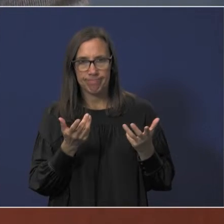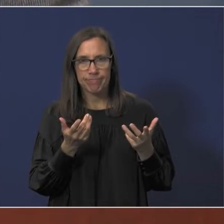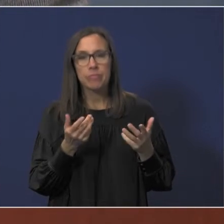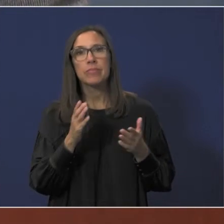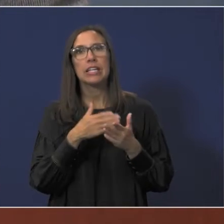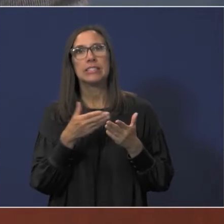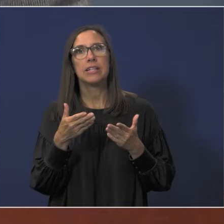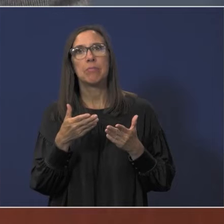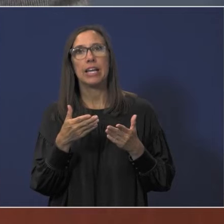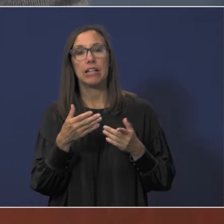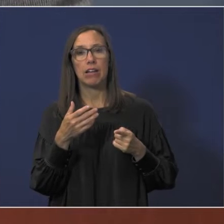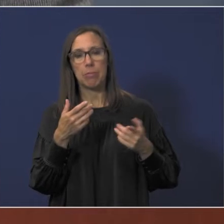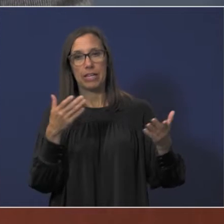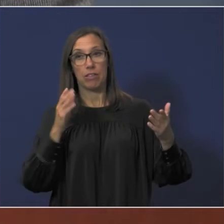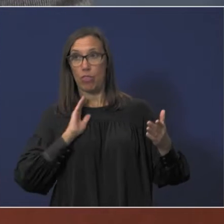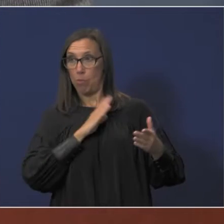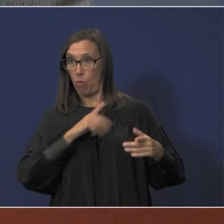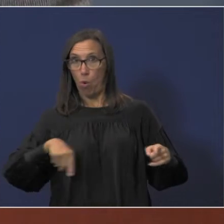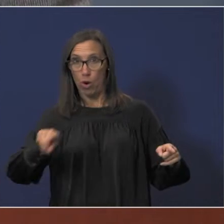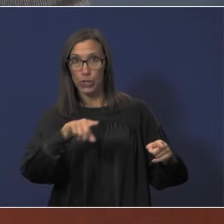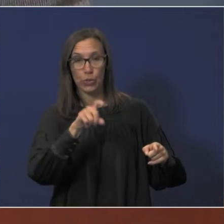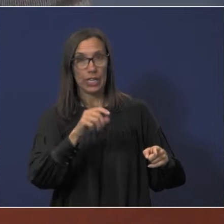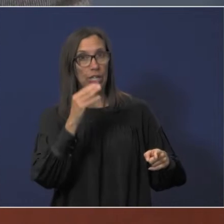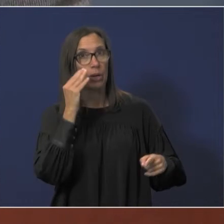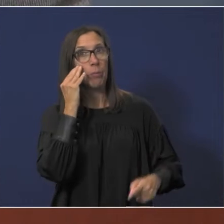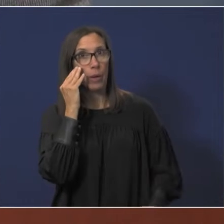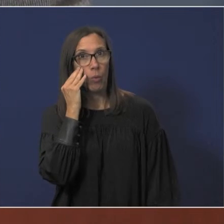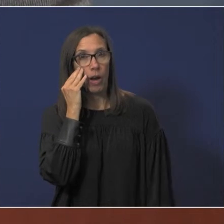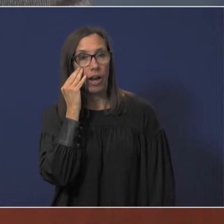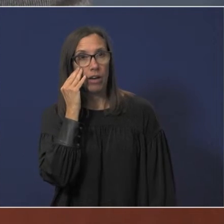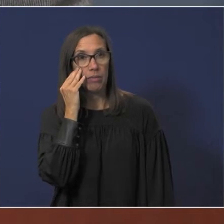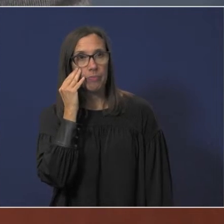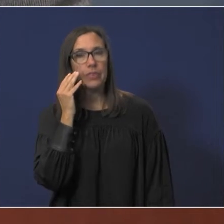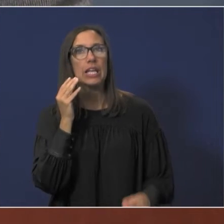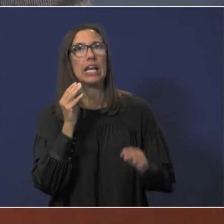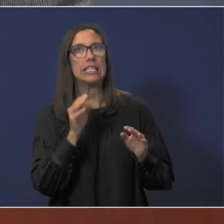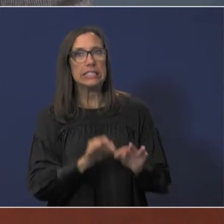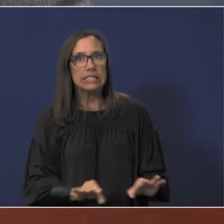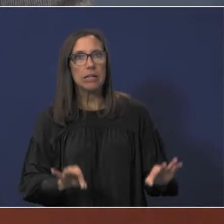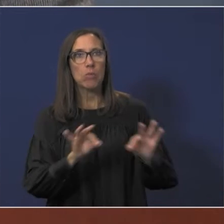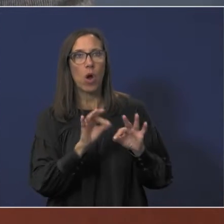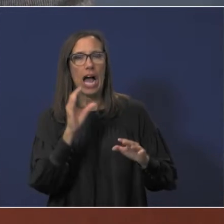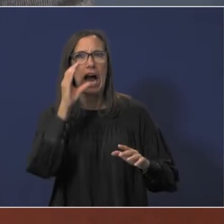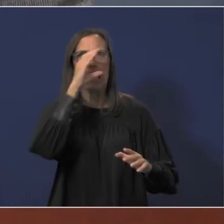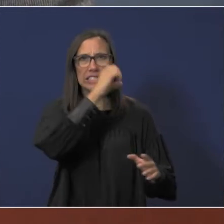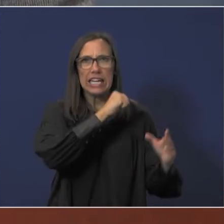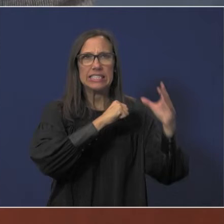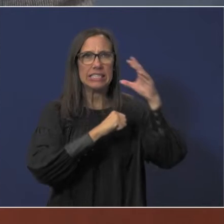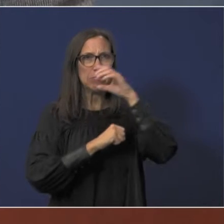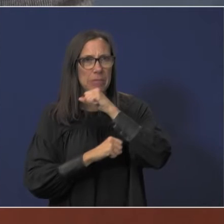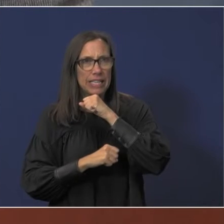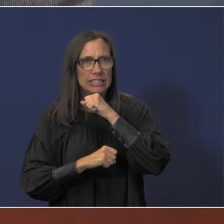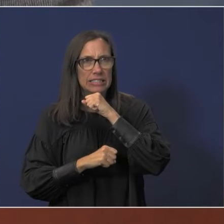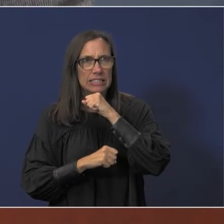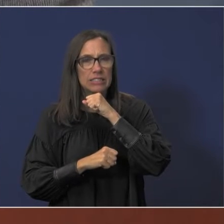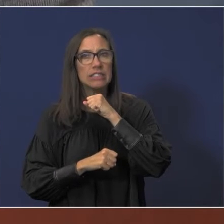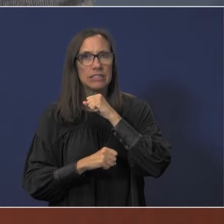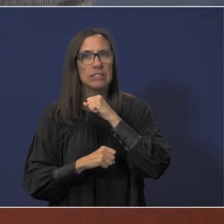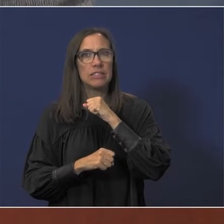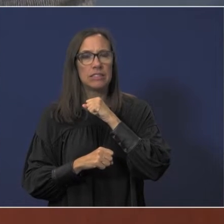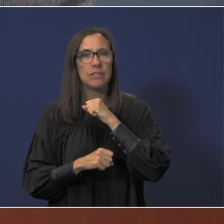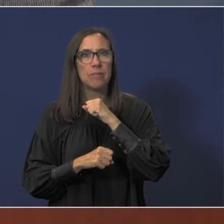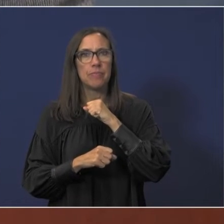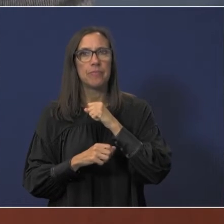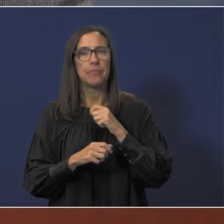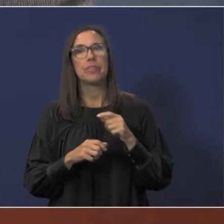something that as a board we need to be aware of is significant estimates or accruals and the reason why i bring that that